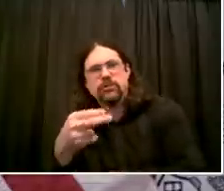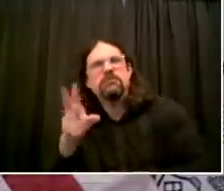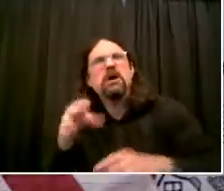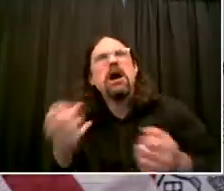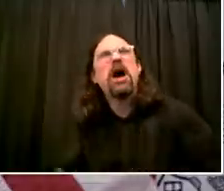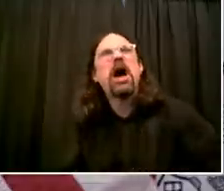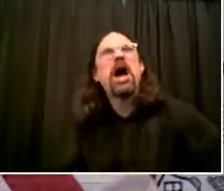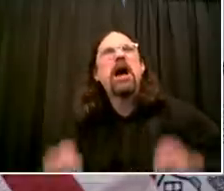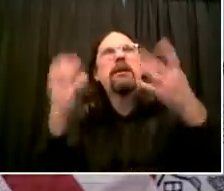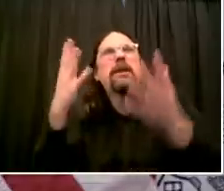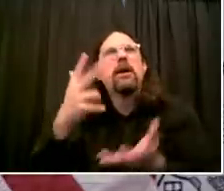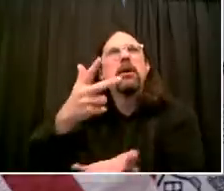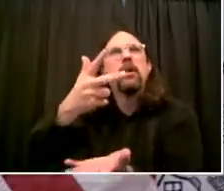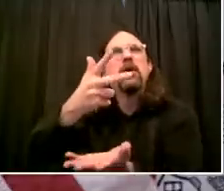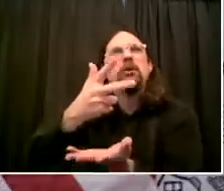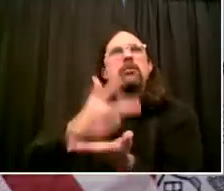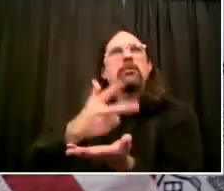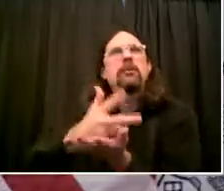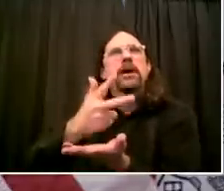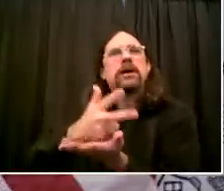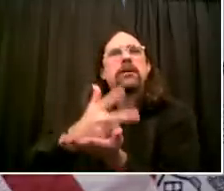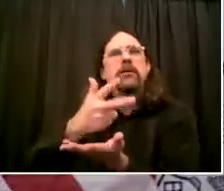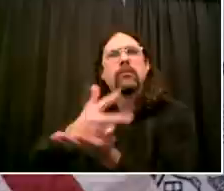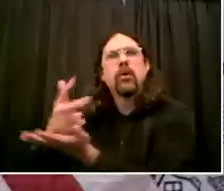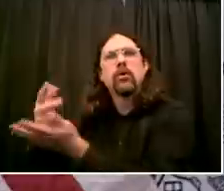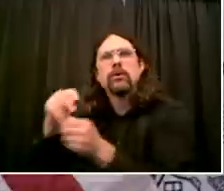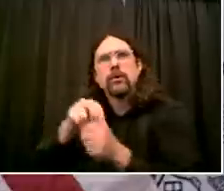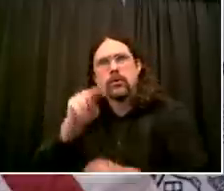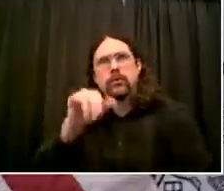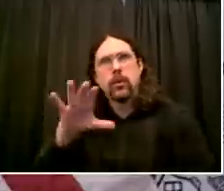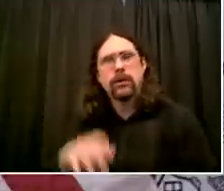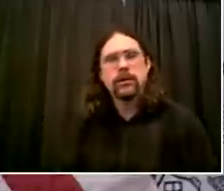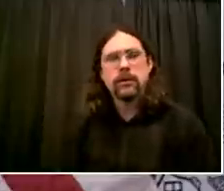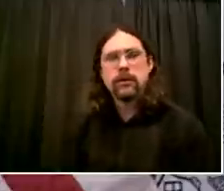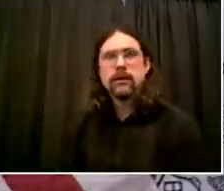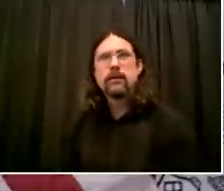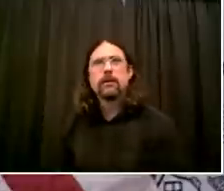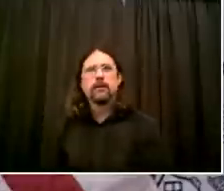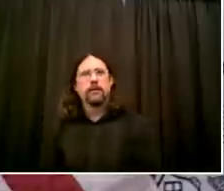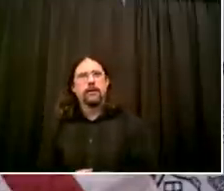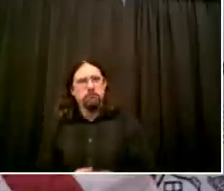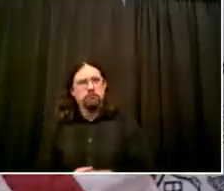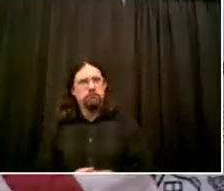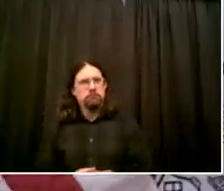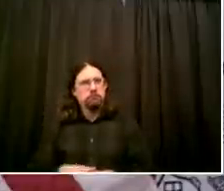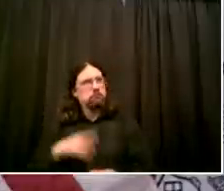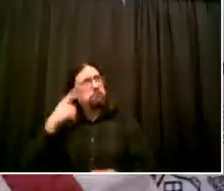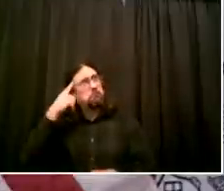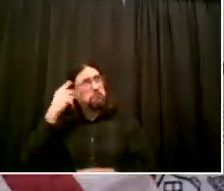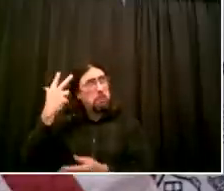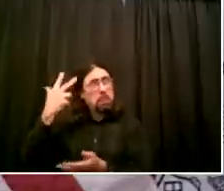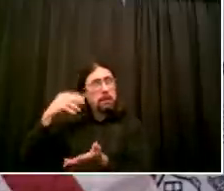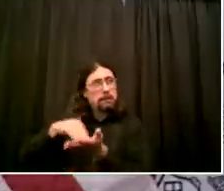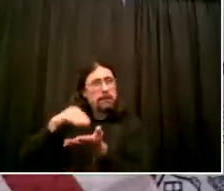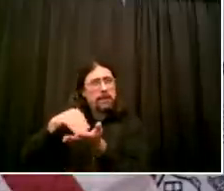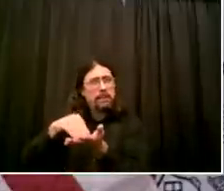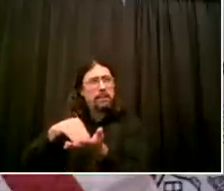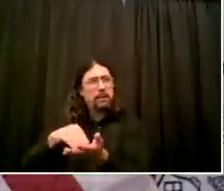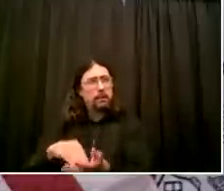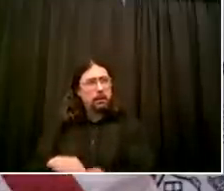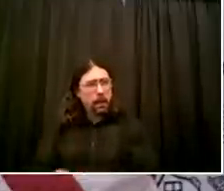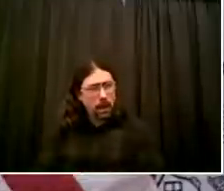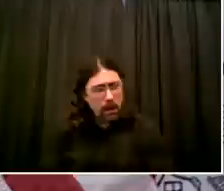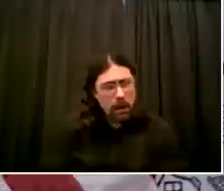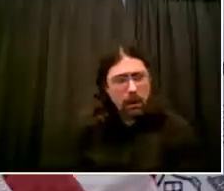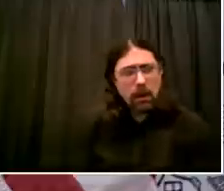said it before. I know, but he was paying attention. Well done, Gersh. Well done. Three million parking spaces approximately is correct. Did you have a follow